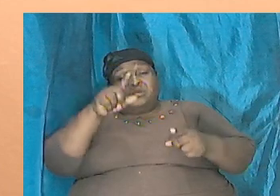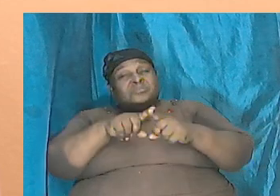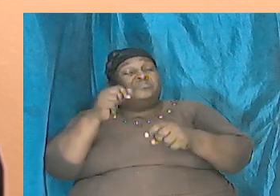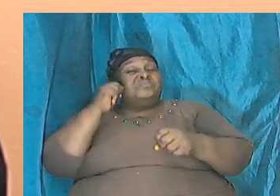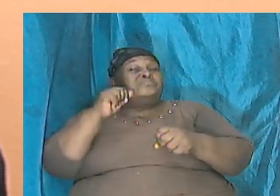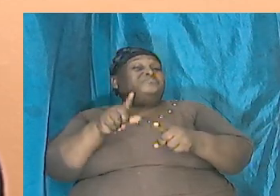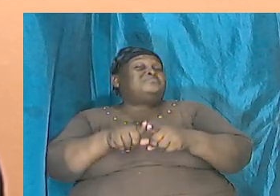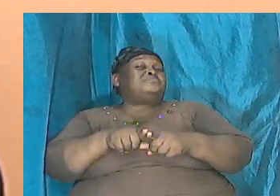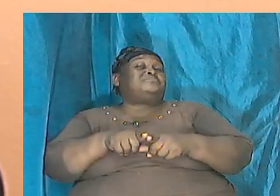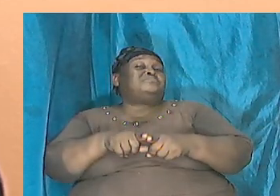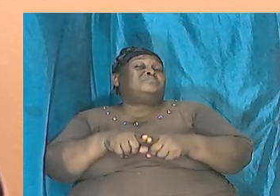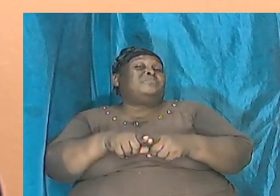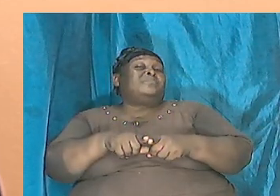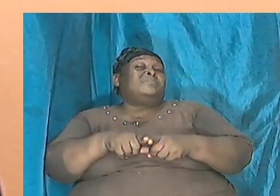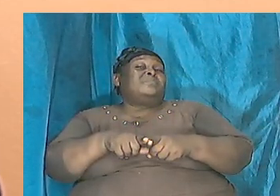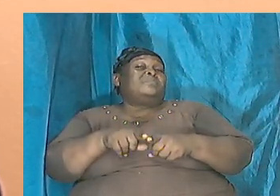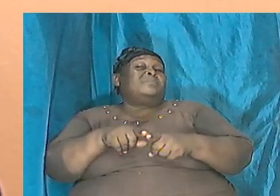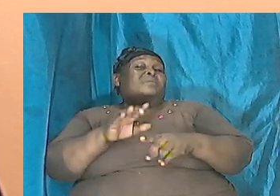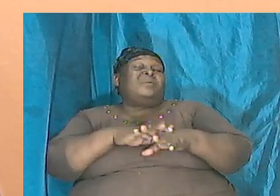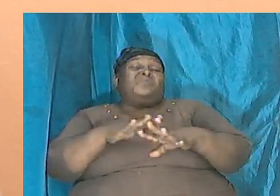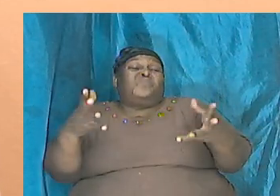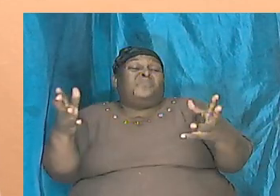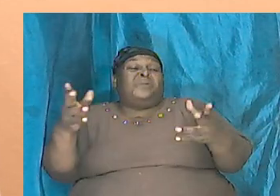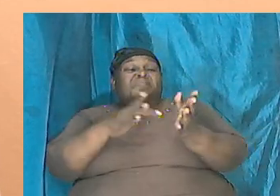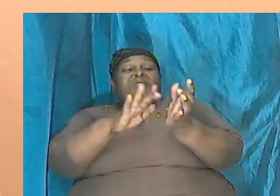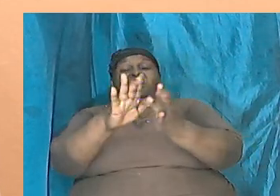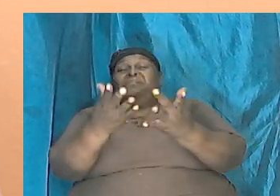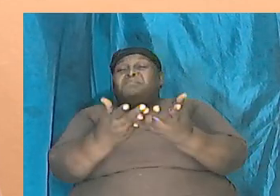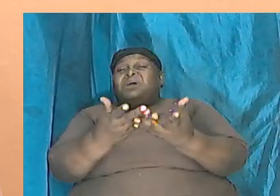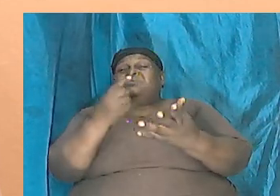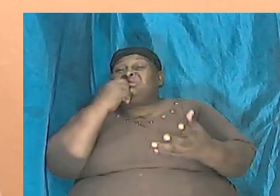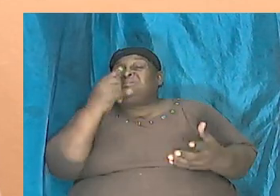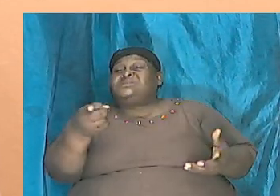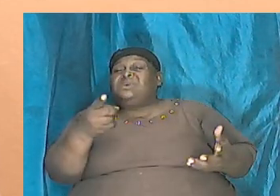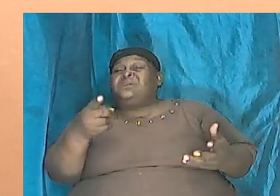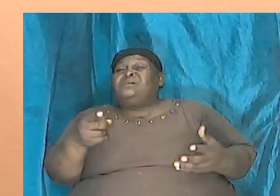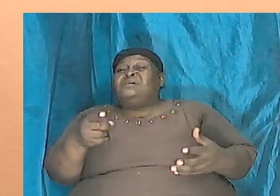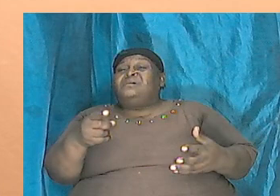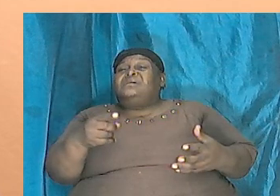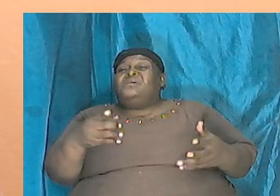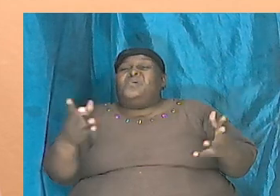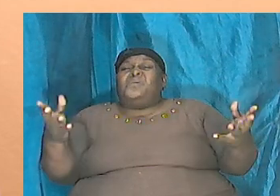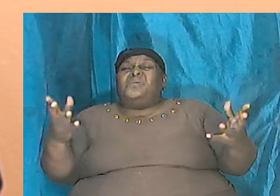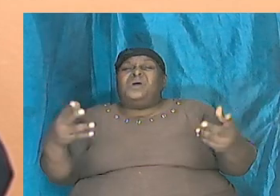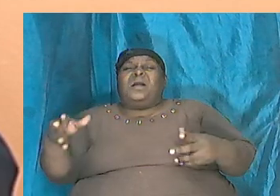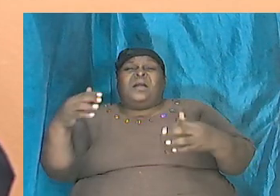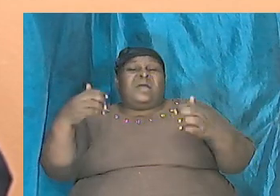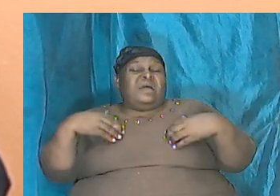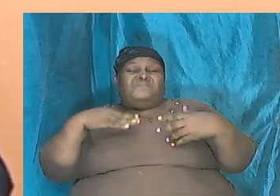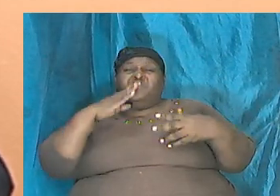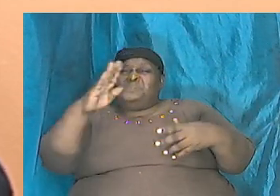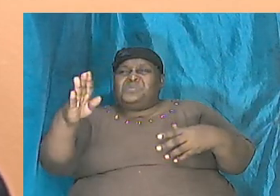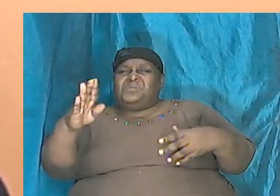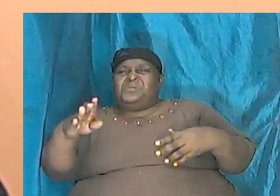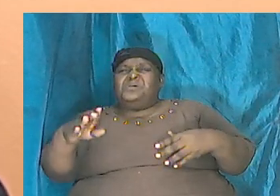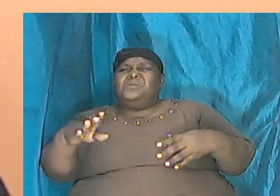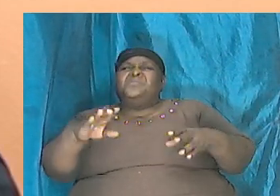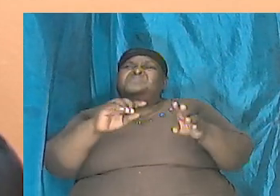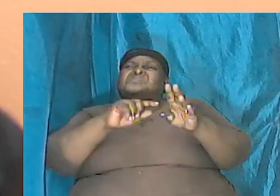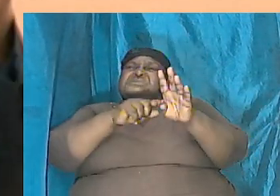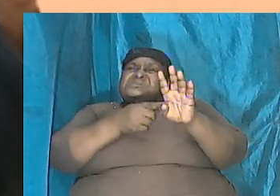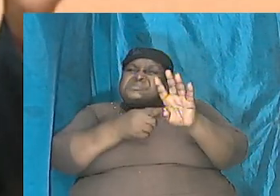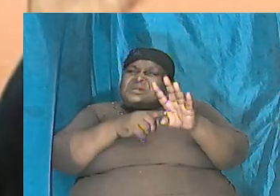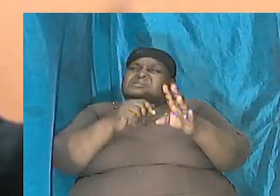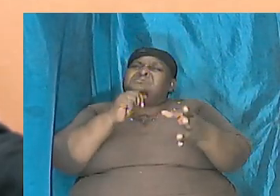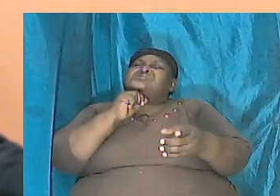based on what the Bible says because that will have to be our starting point. Never start, brothers and sisters,